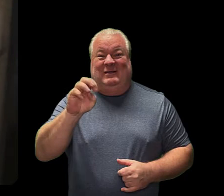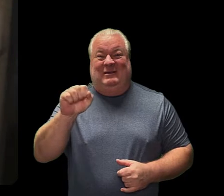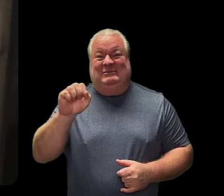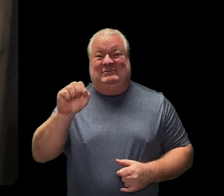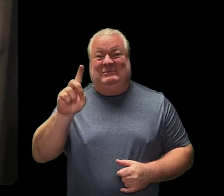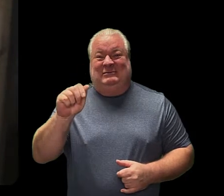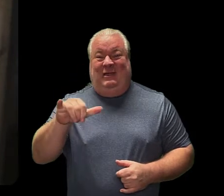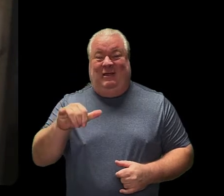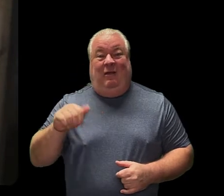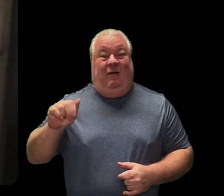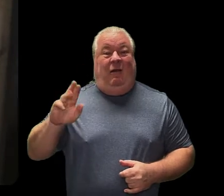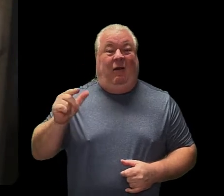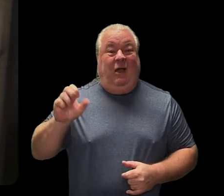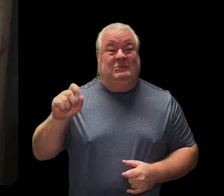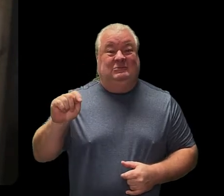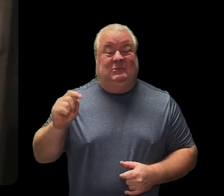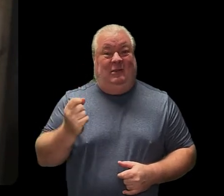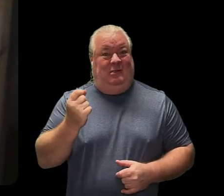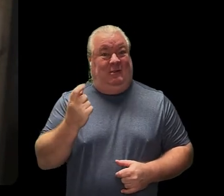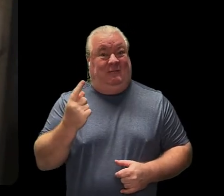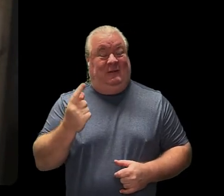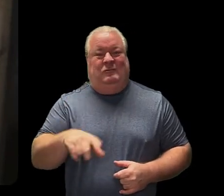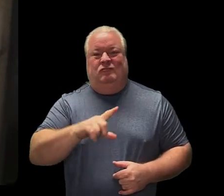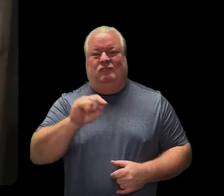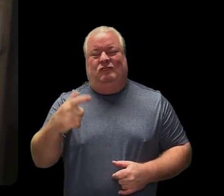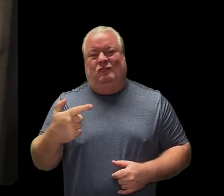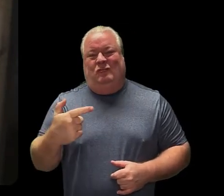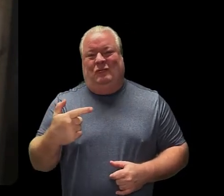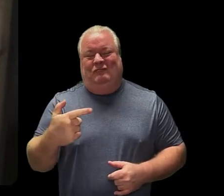August 11th, 2021.